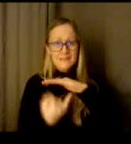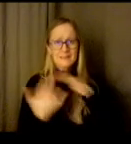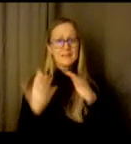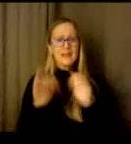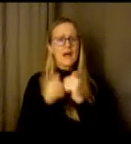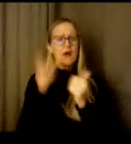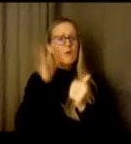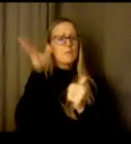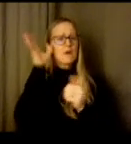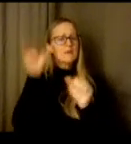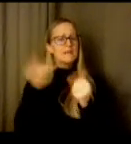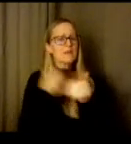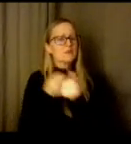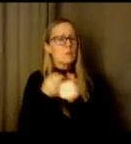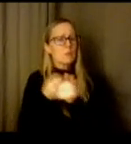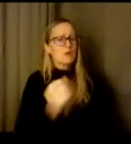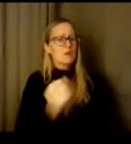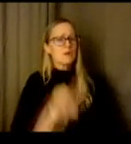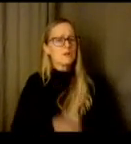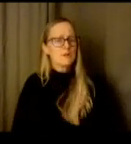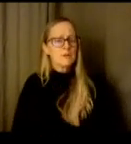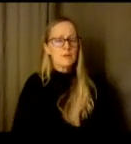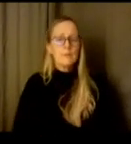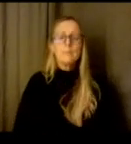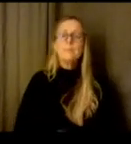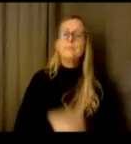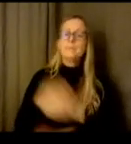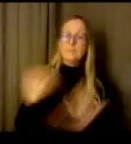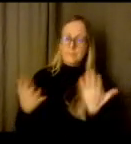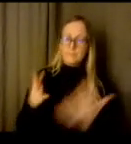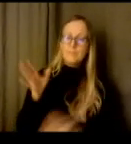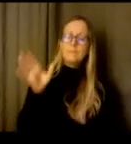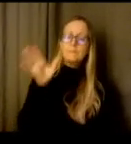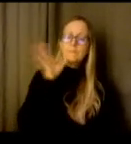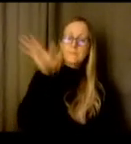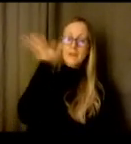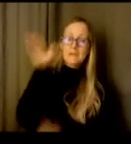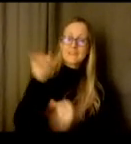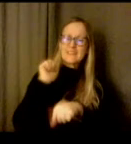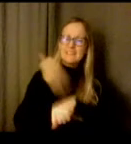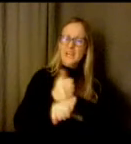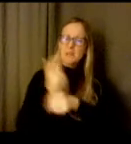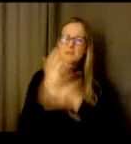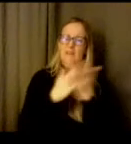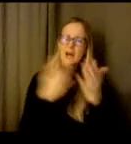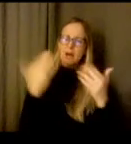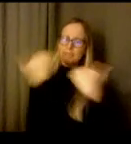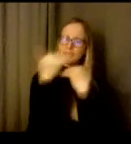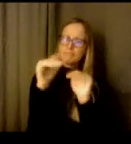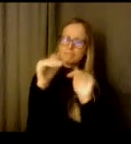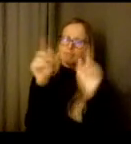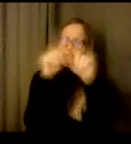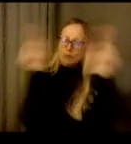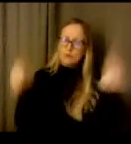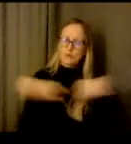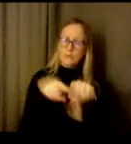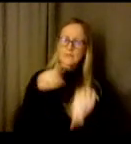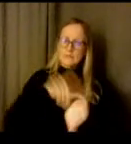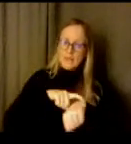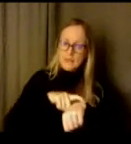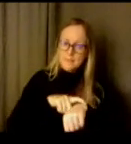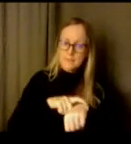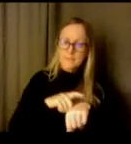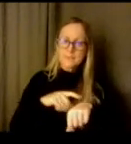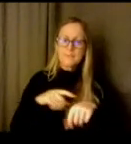um i think some of the supports that families can put in place is put some boundaries around screen time and and engaging more in family time or time away from their